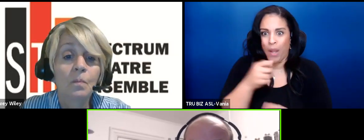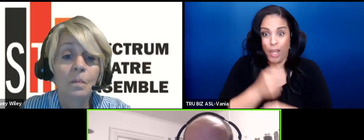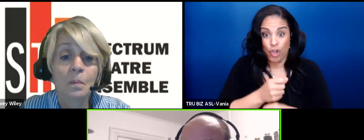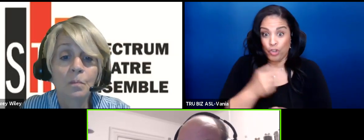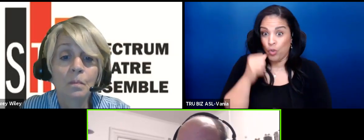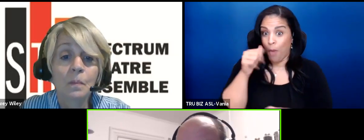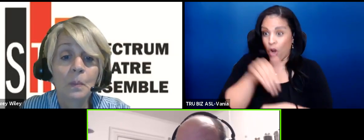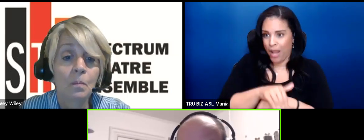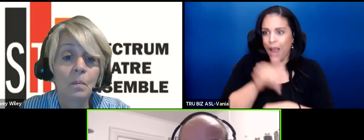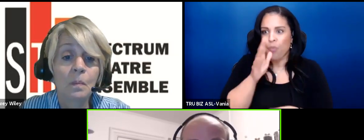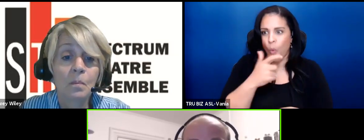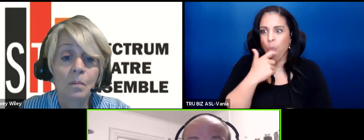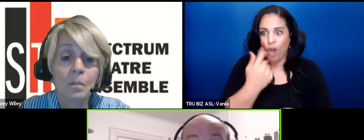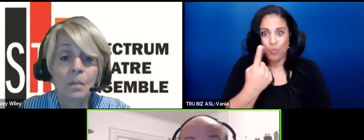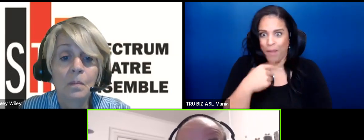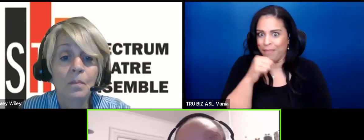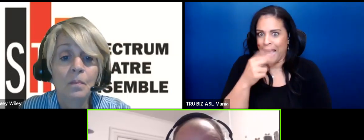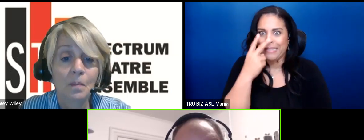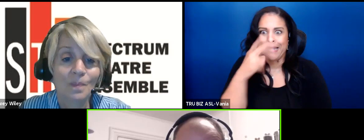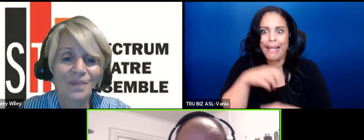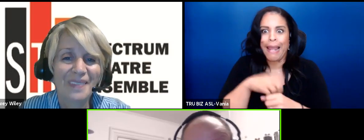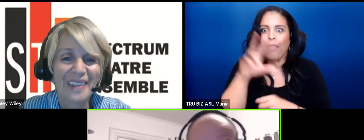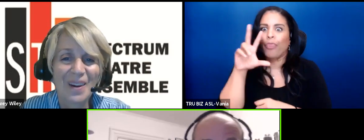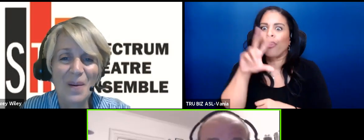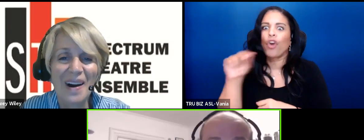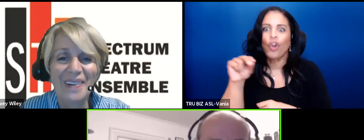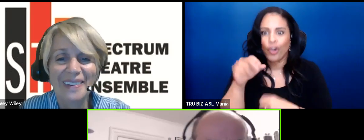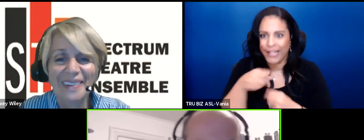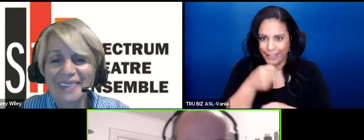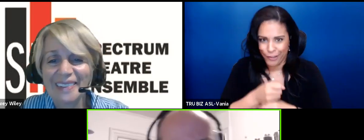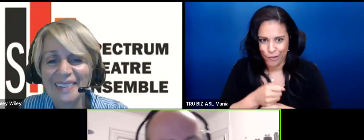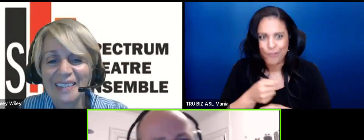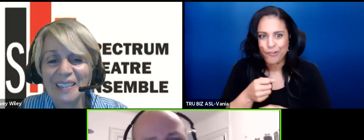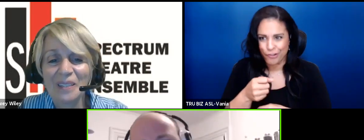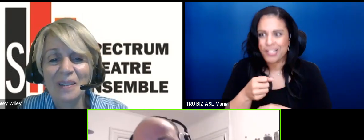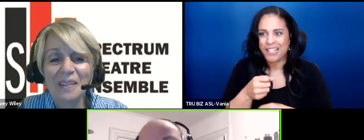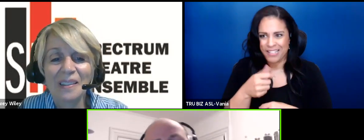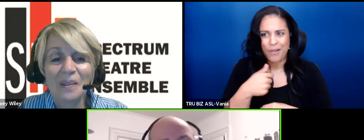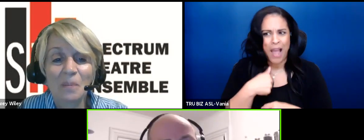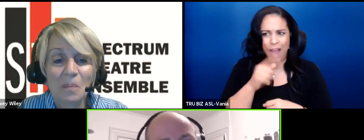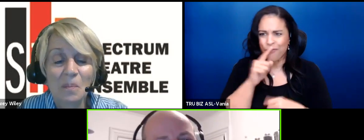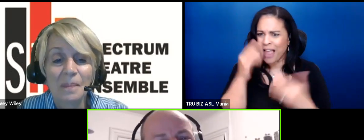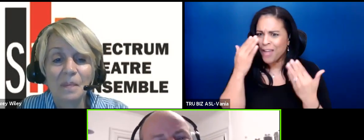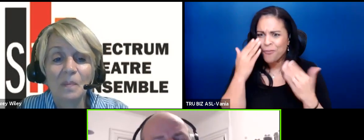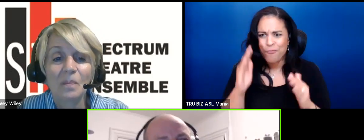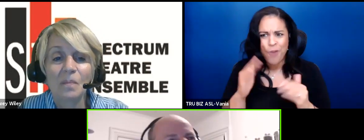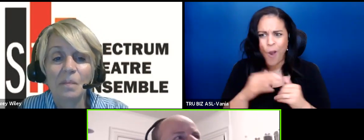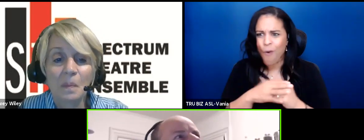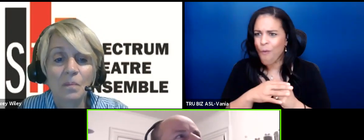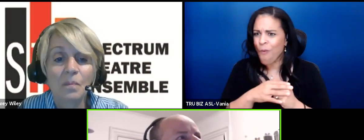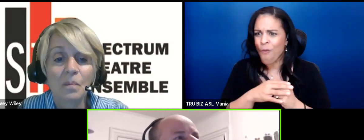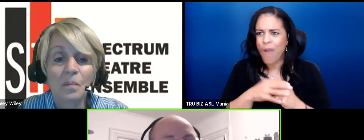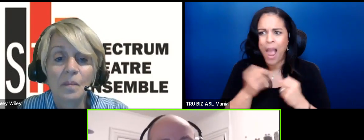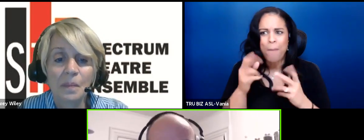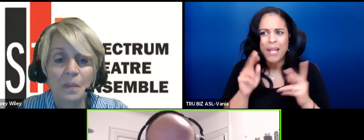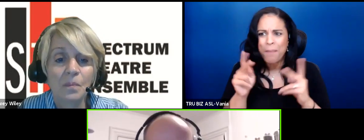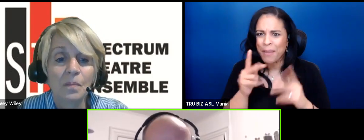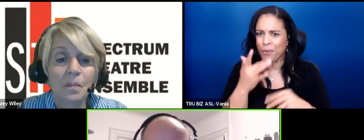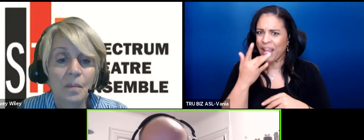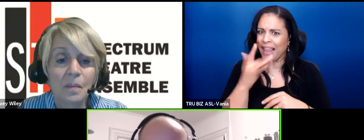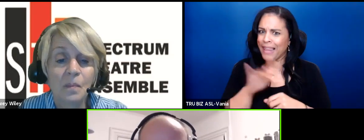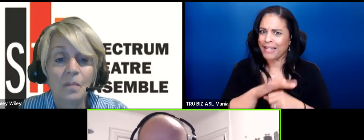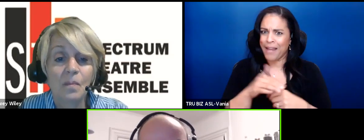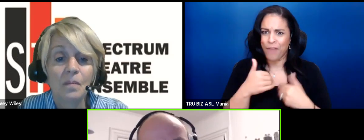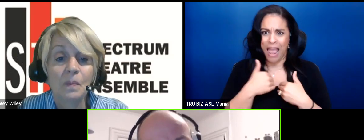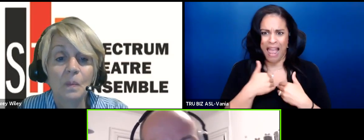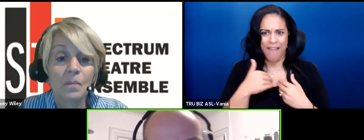I'm gonna watch one that I haven't seen in 30 years. So I don't really know how many uh you know people get lucky enough to have